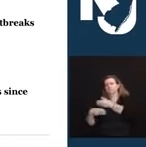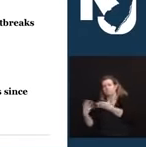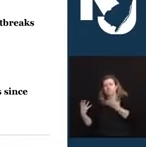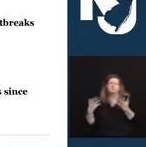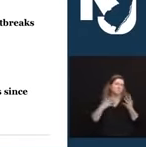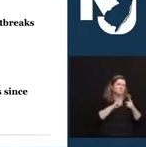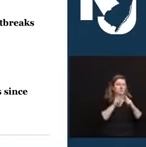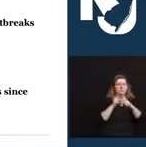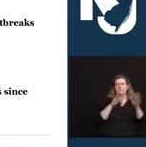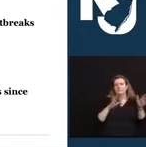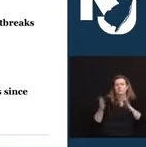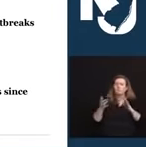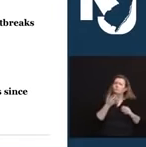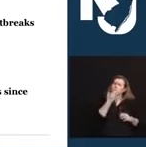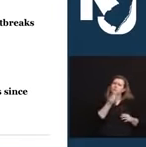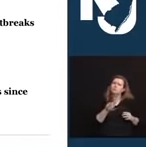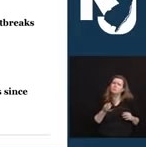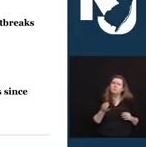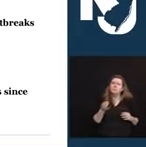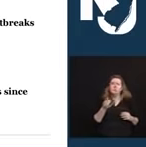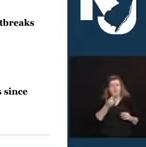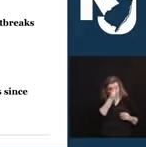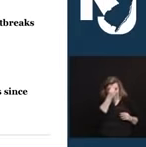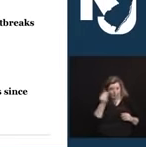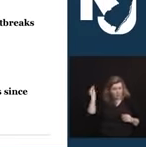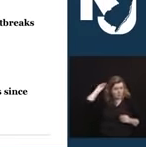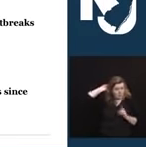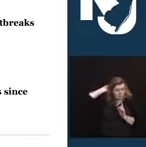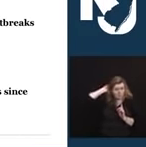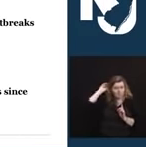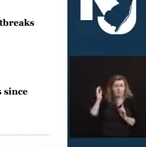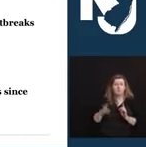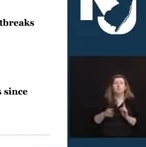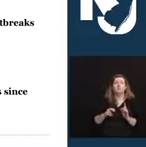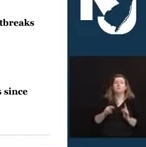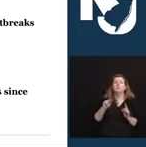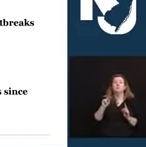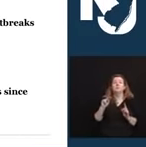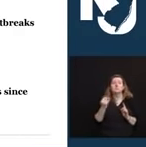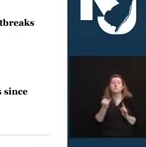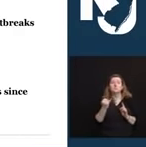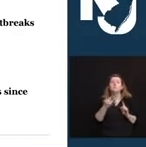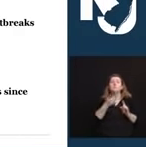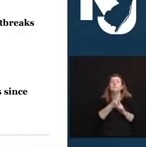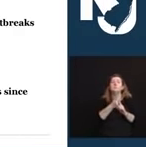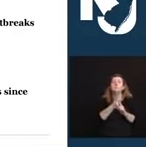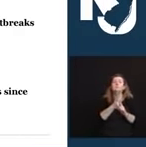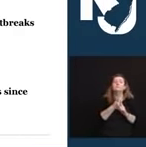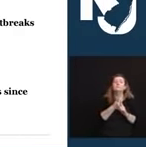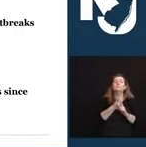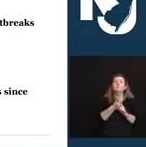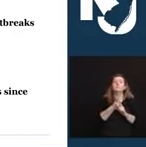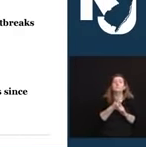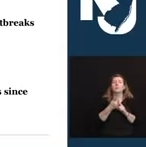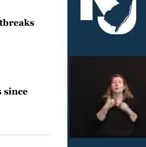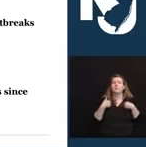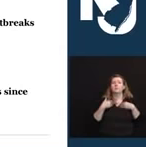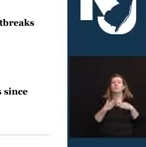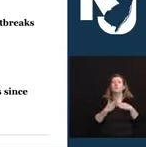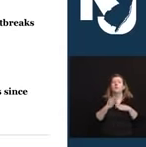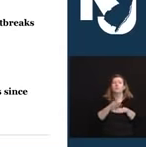it's interesting to keep this in mind. New Jersey, as a state, registered over 250,000 total